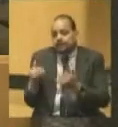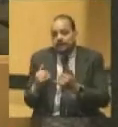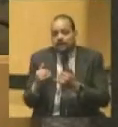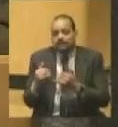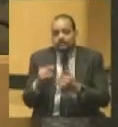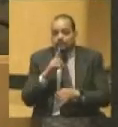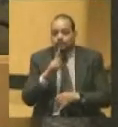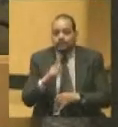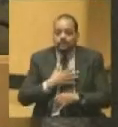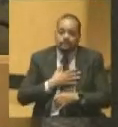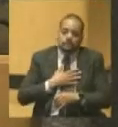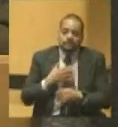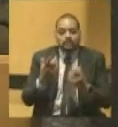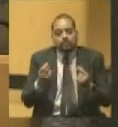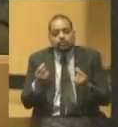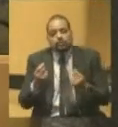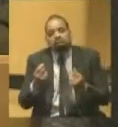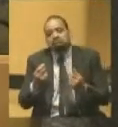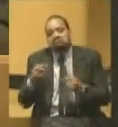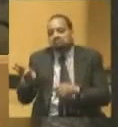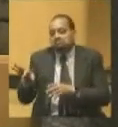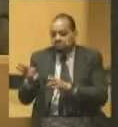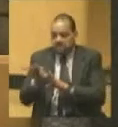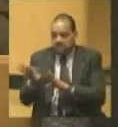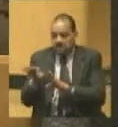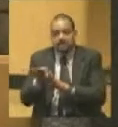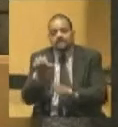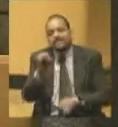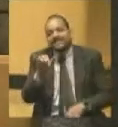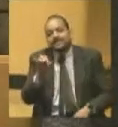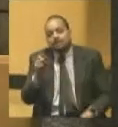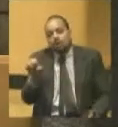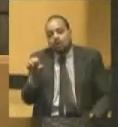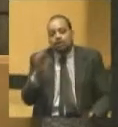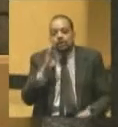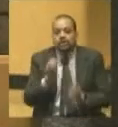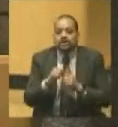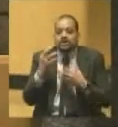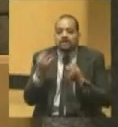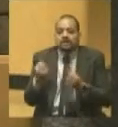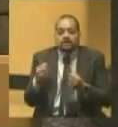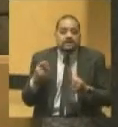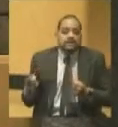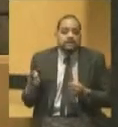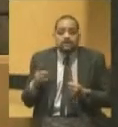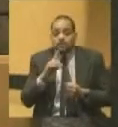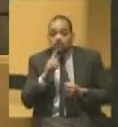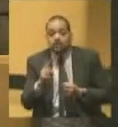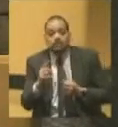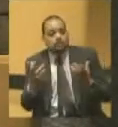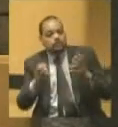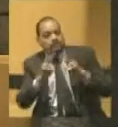Seymour, with some confidence, I guess, and he was an unapologetic peace